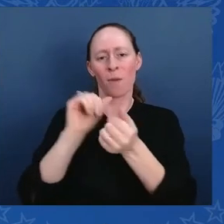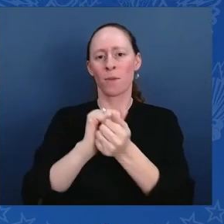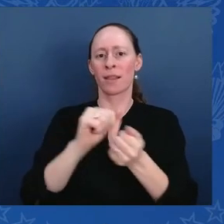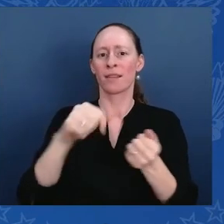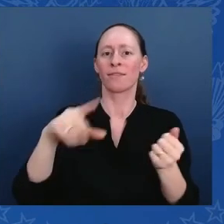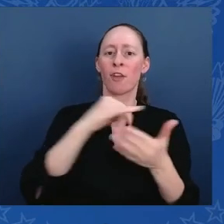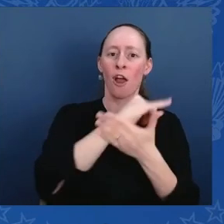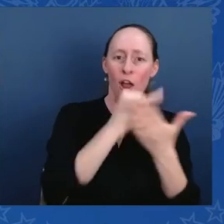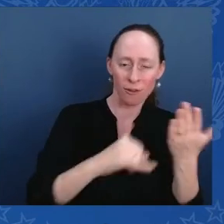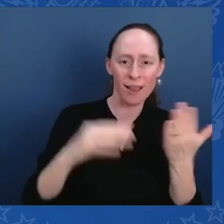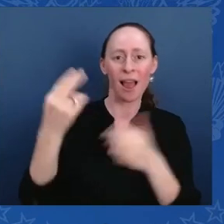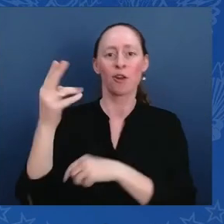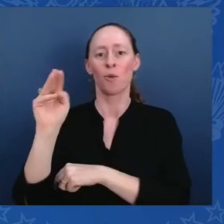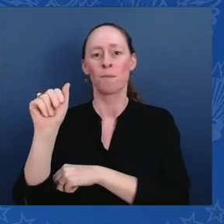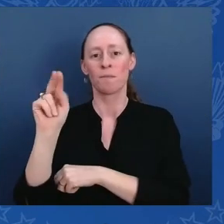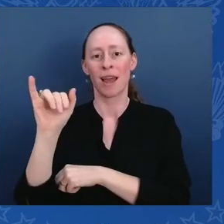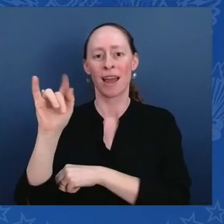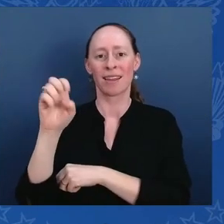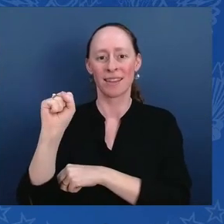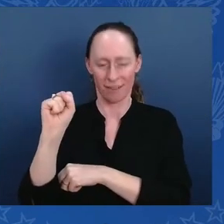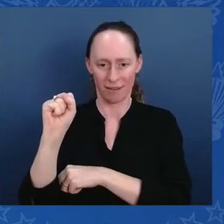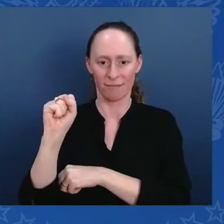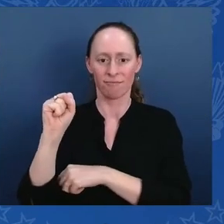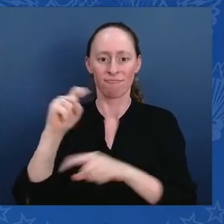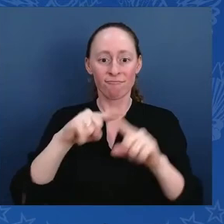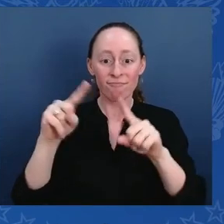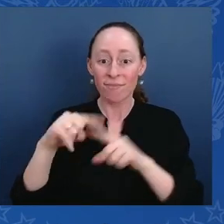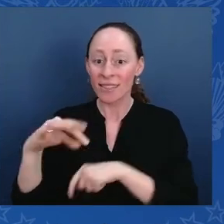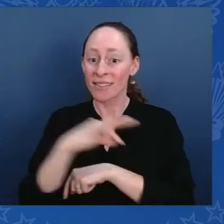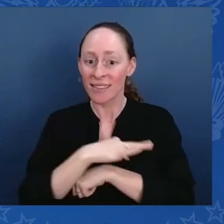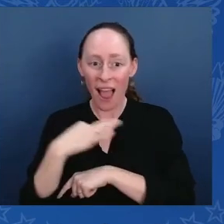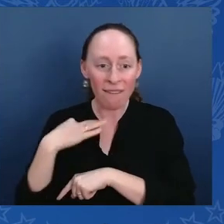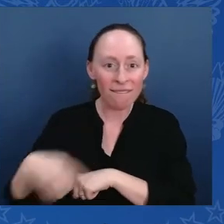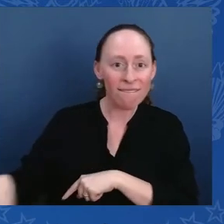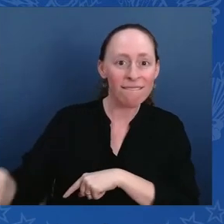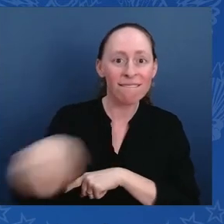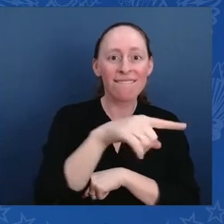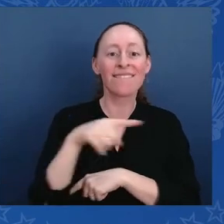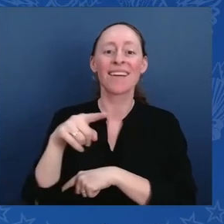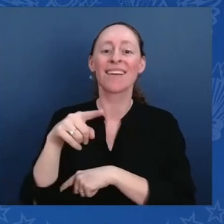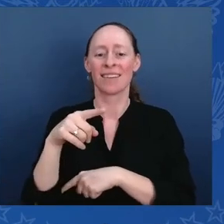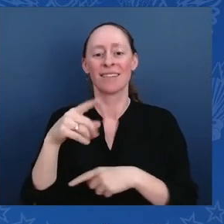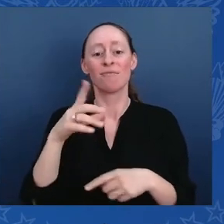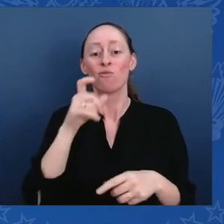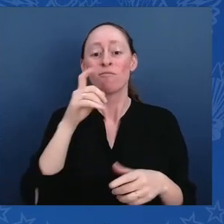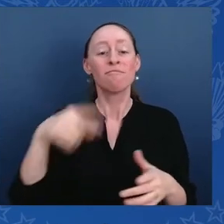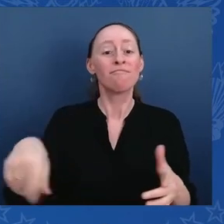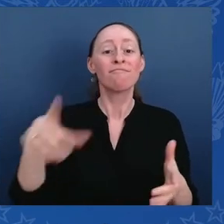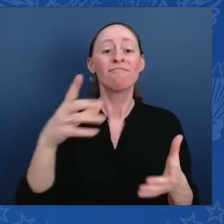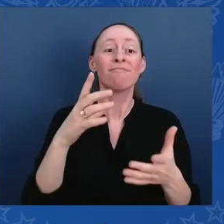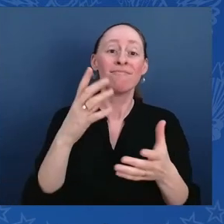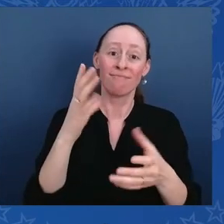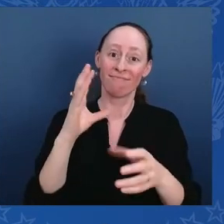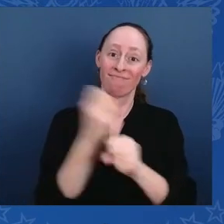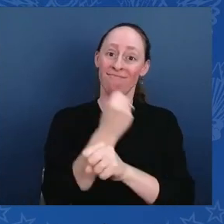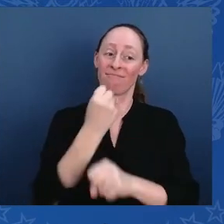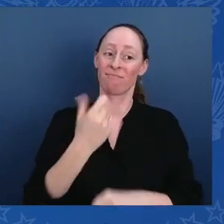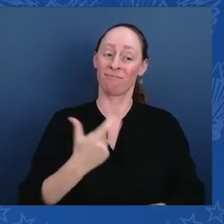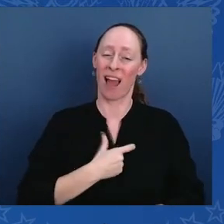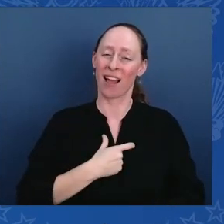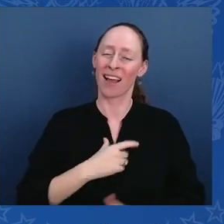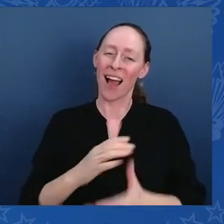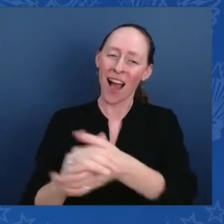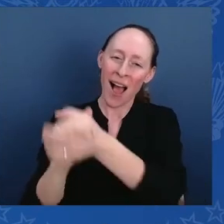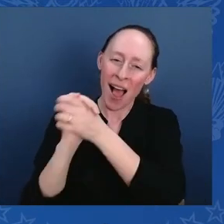us today. And again, congratulations to all of our medalists. One of our new medalists in the humanities is Joy Harjo of the